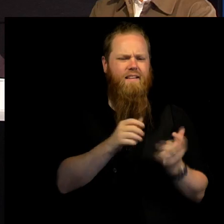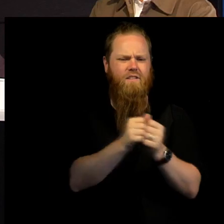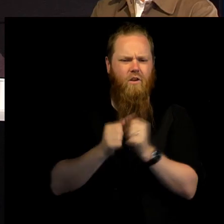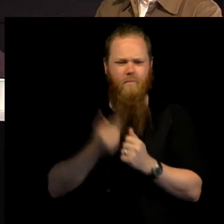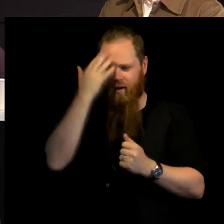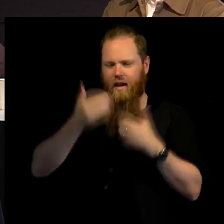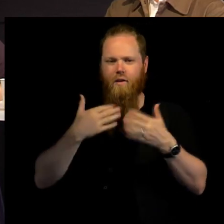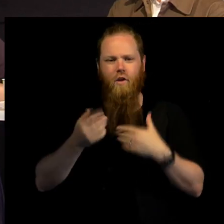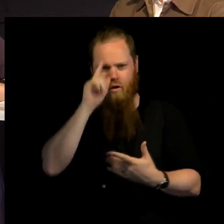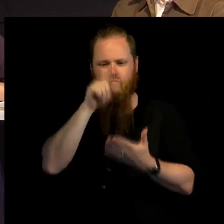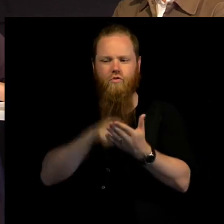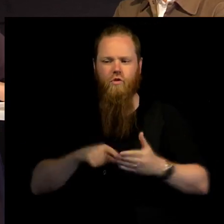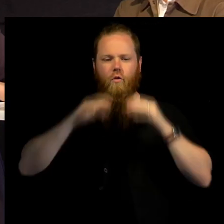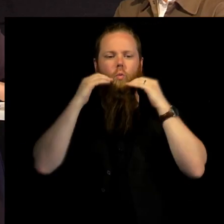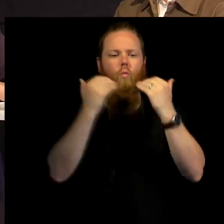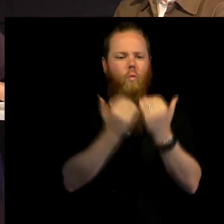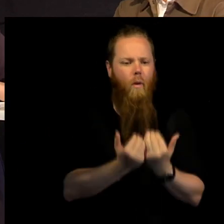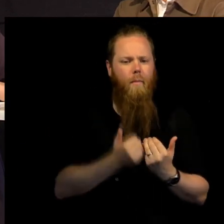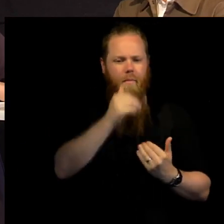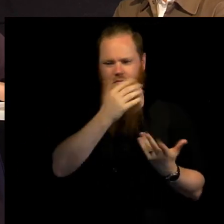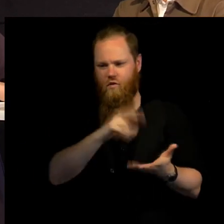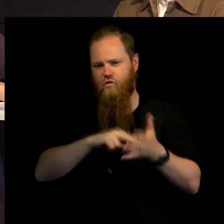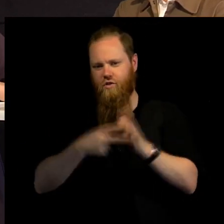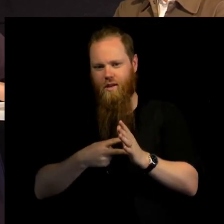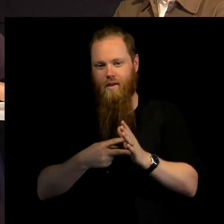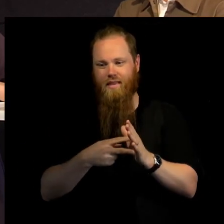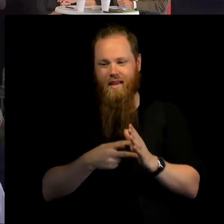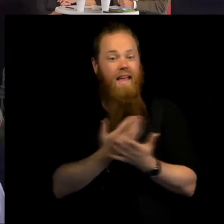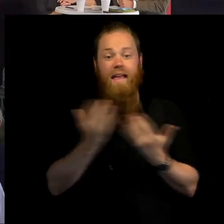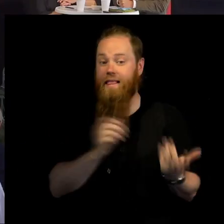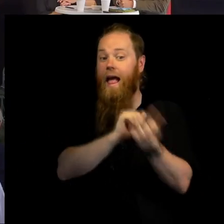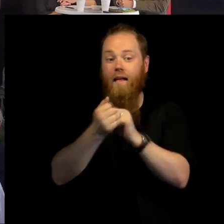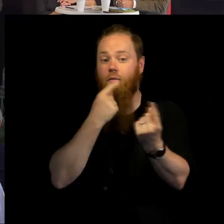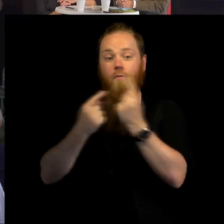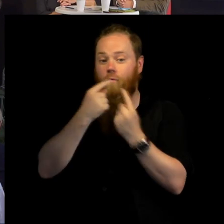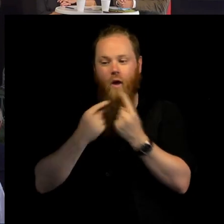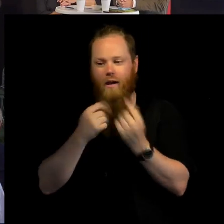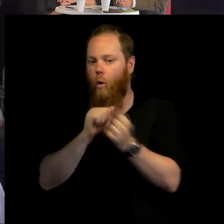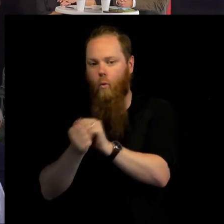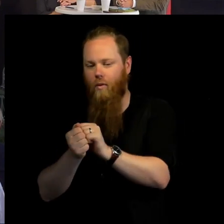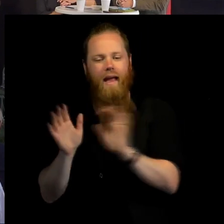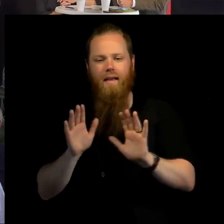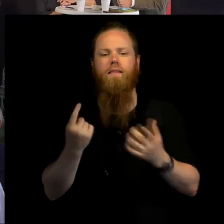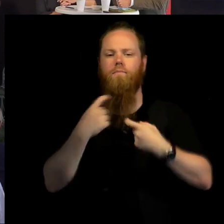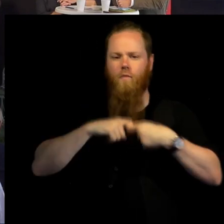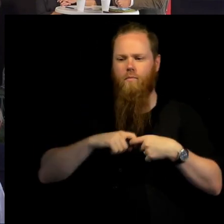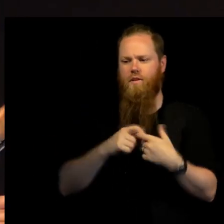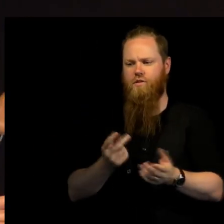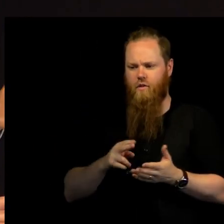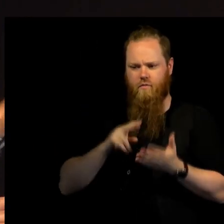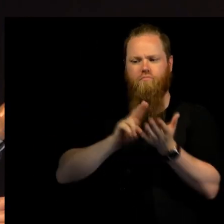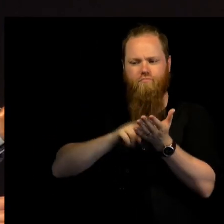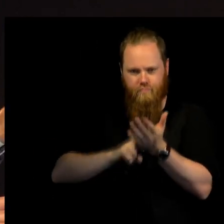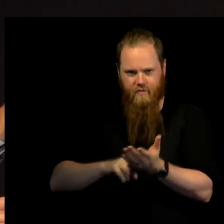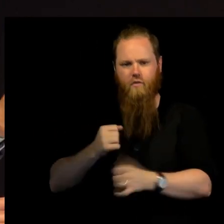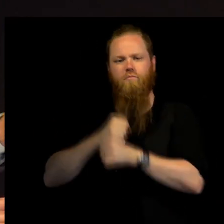system and reaffirming it. It's not renegotiating it, but reaffirming it. Okay, I'll come back to that. We'll do the round. And Anne,